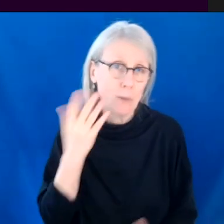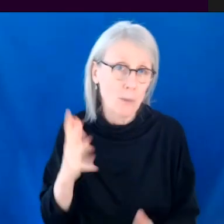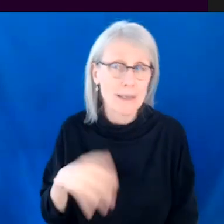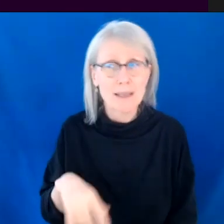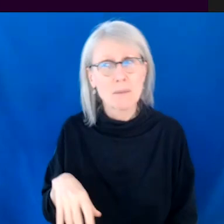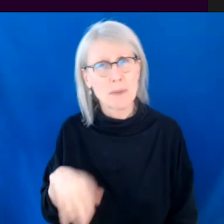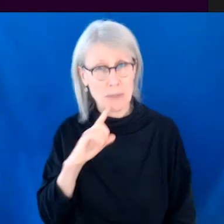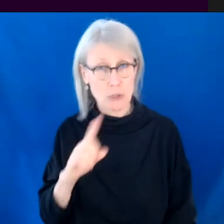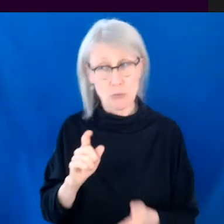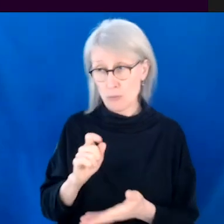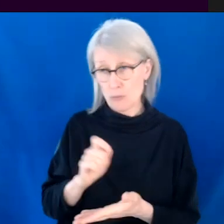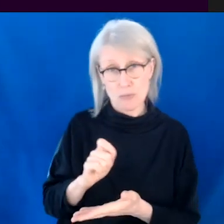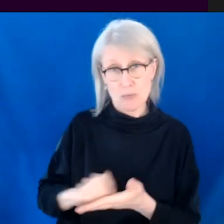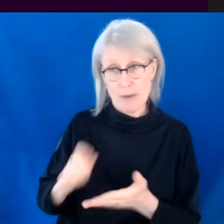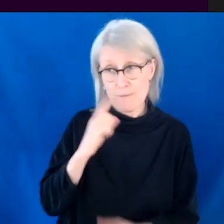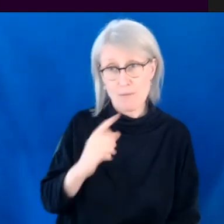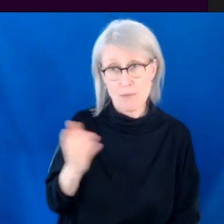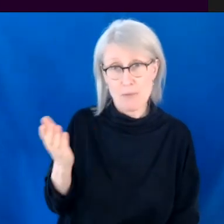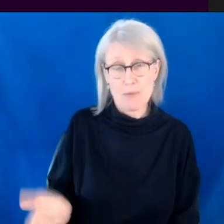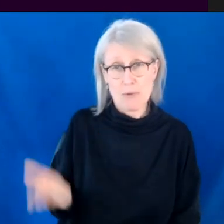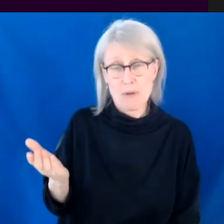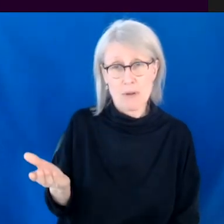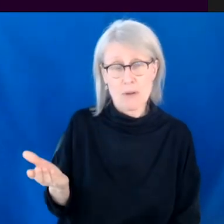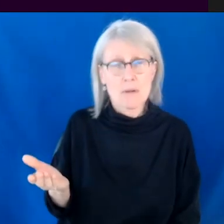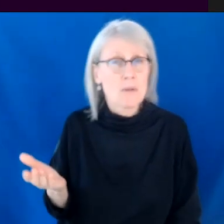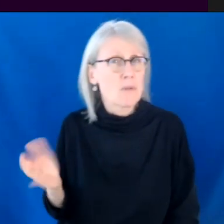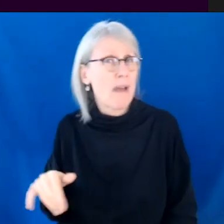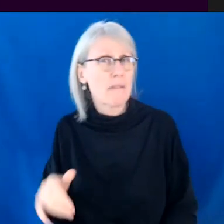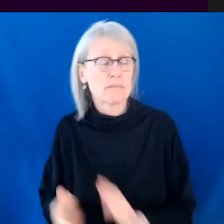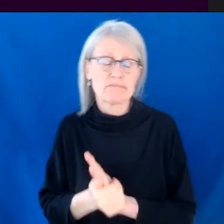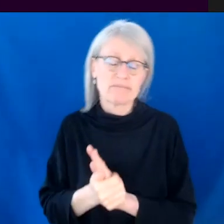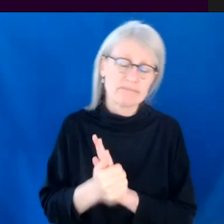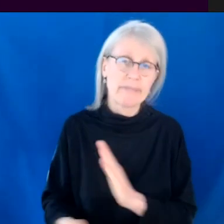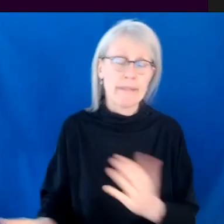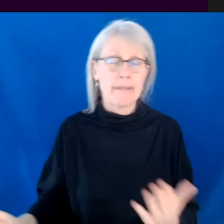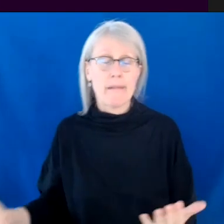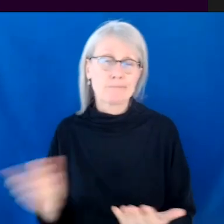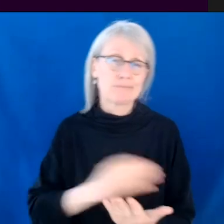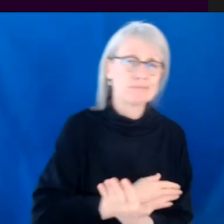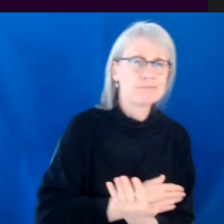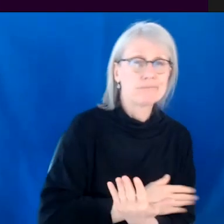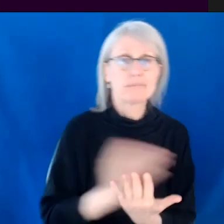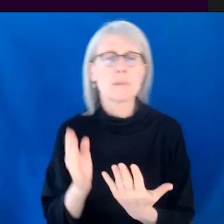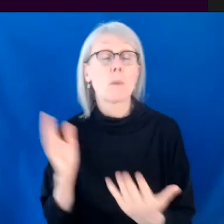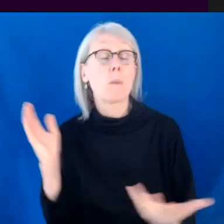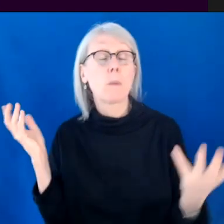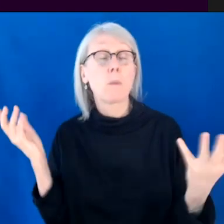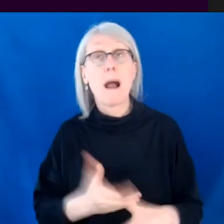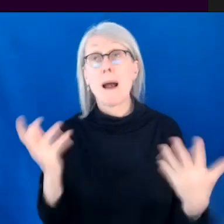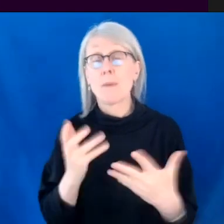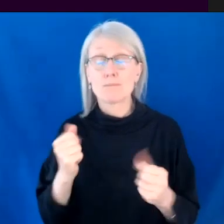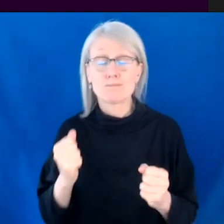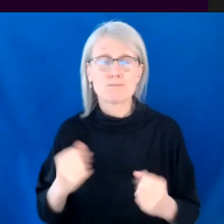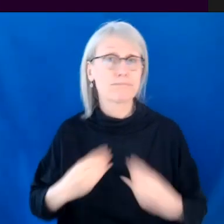write for somebody who, know, has that range just would be so exciting. Um, and then just to